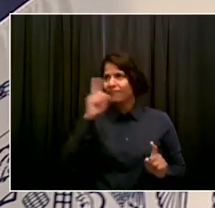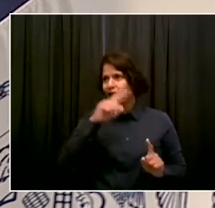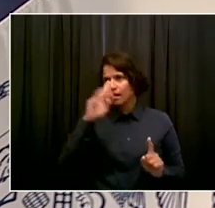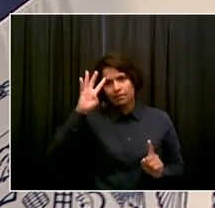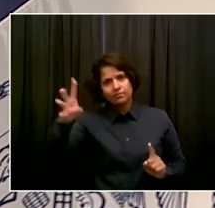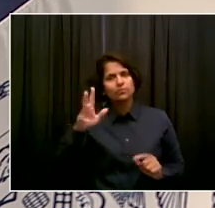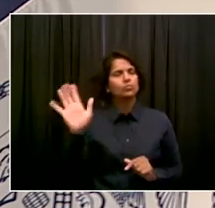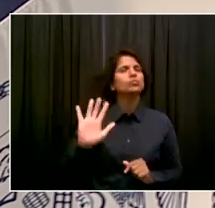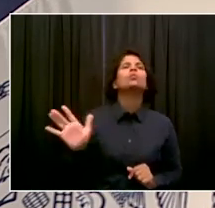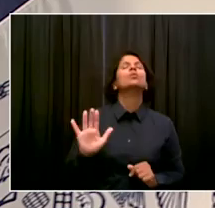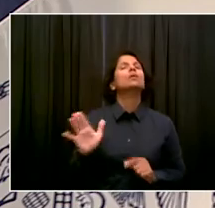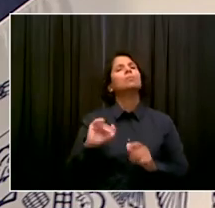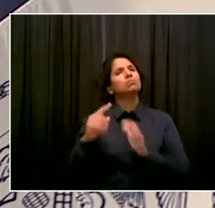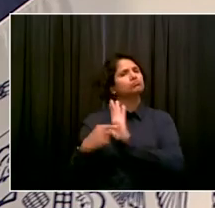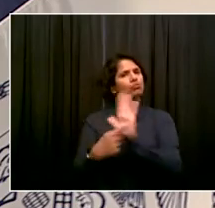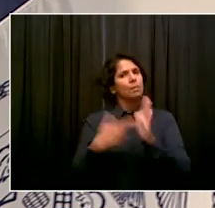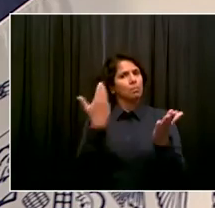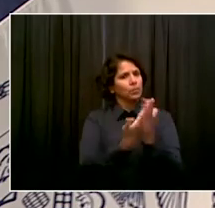Go ahead, Lisa.